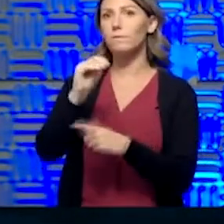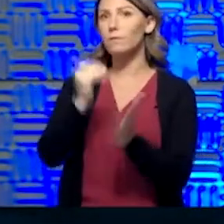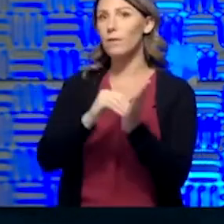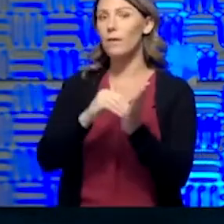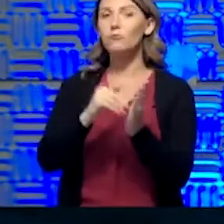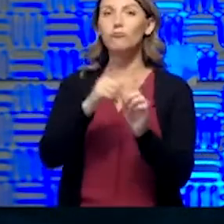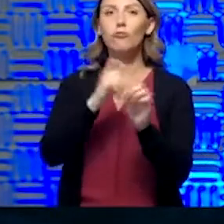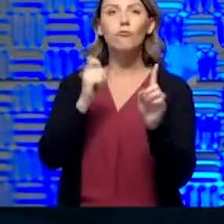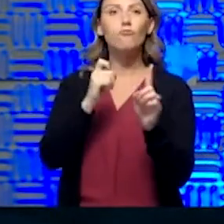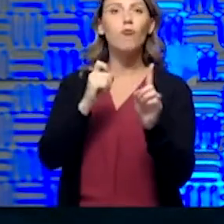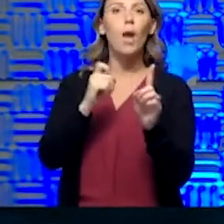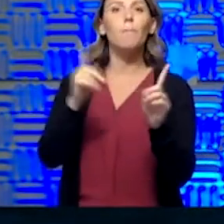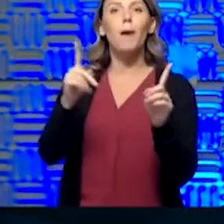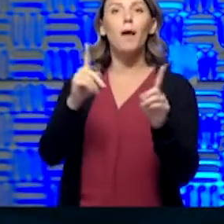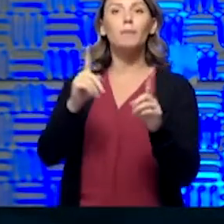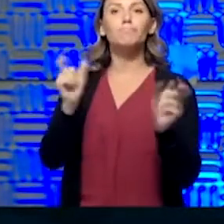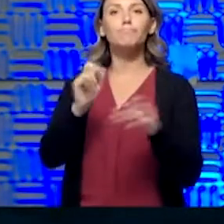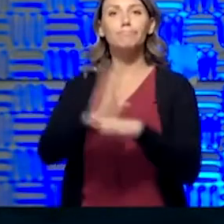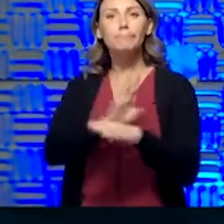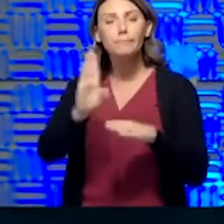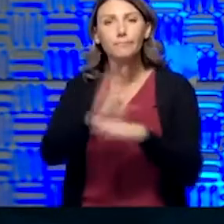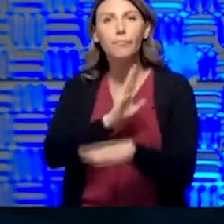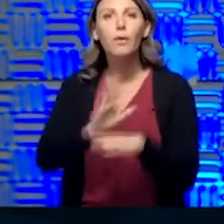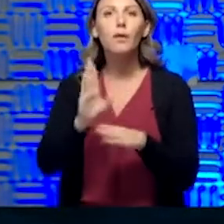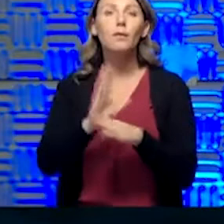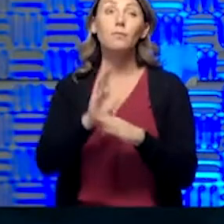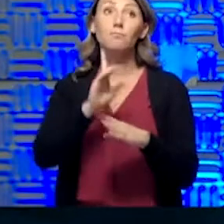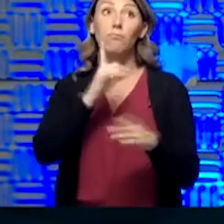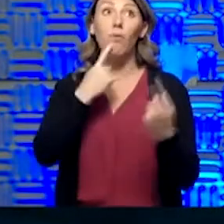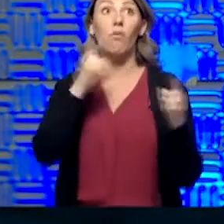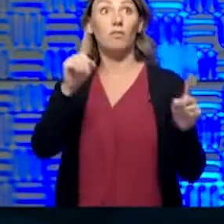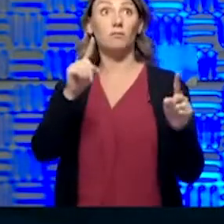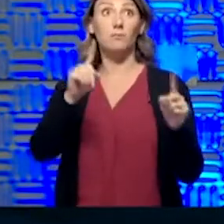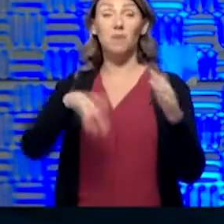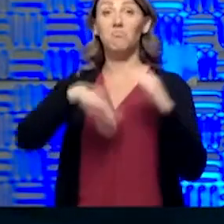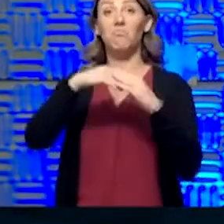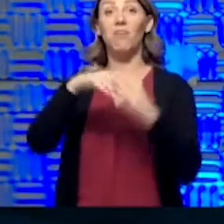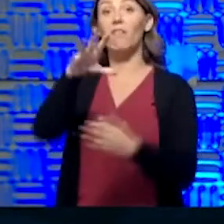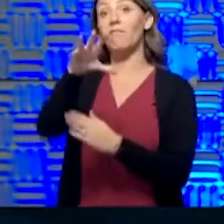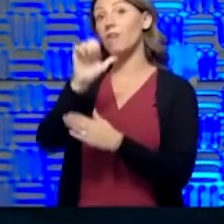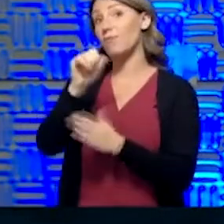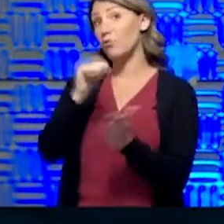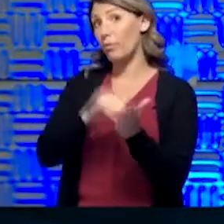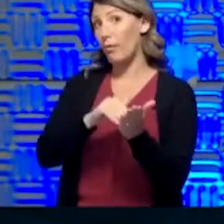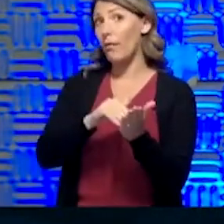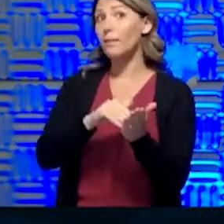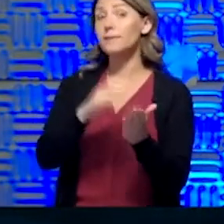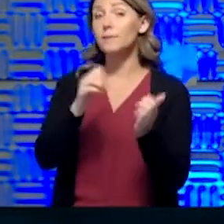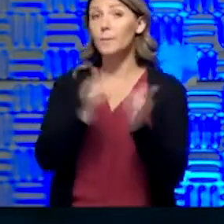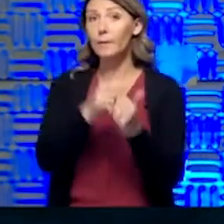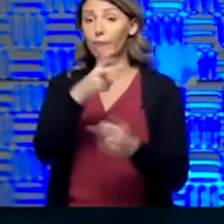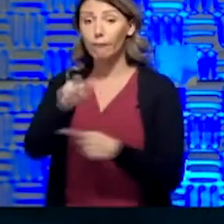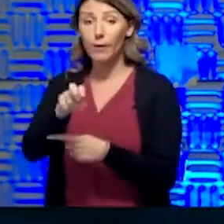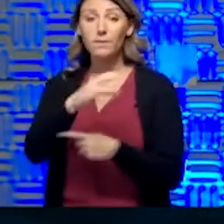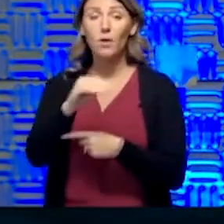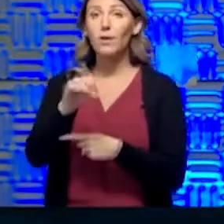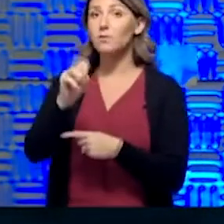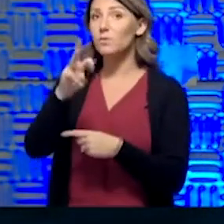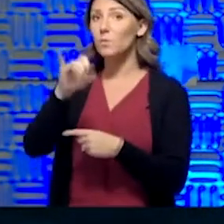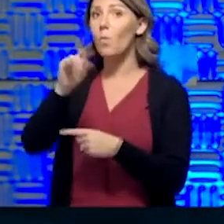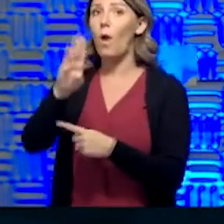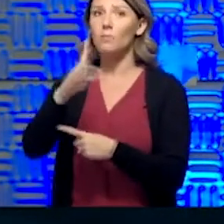commercial source, which will lead ultimately to 500,000 viral transport media and swabs, and I think we're comfortable with that.